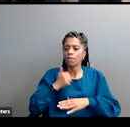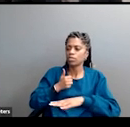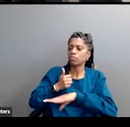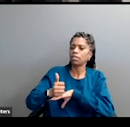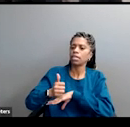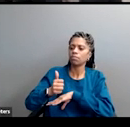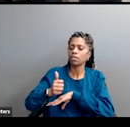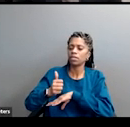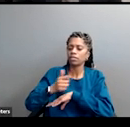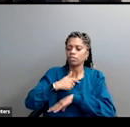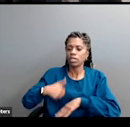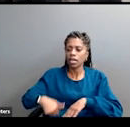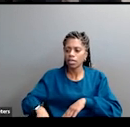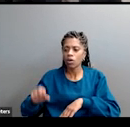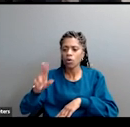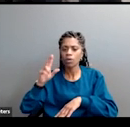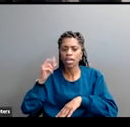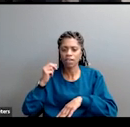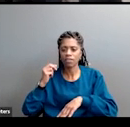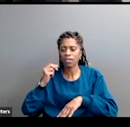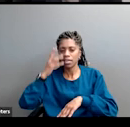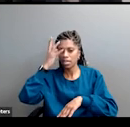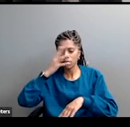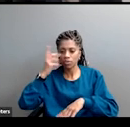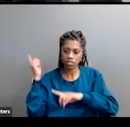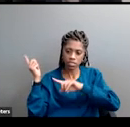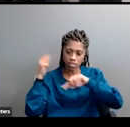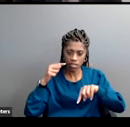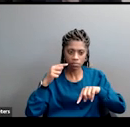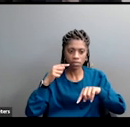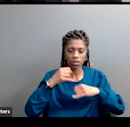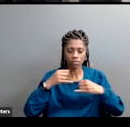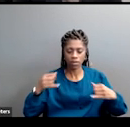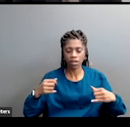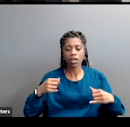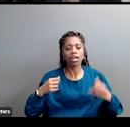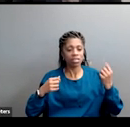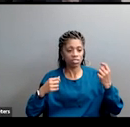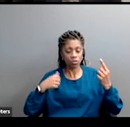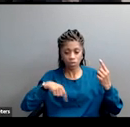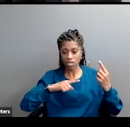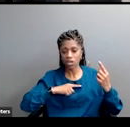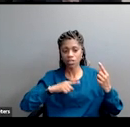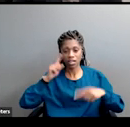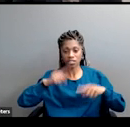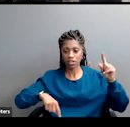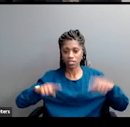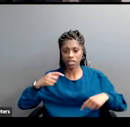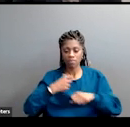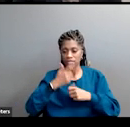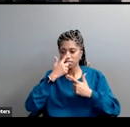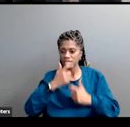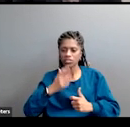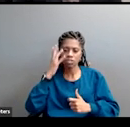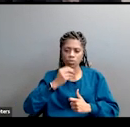to cross the Mexican border. Today, we say enough. We know our diversity makes us interesting, beautiful, strong.